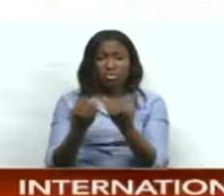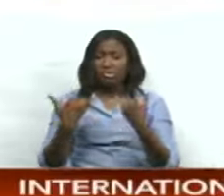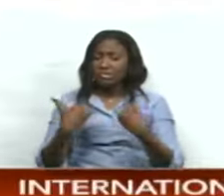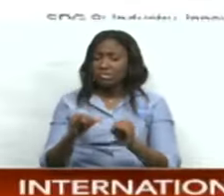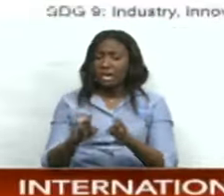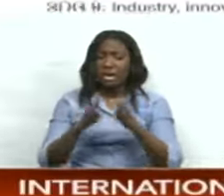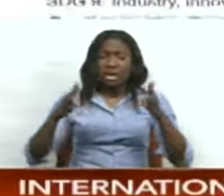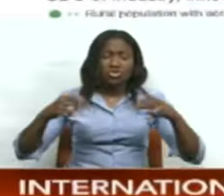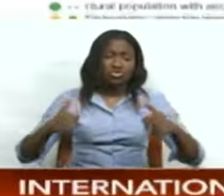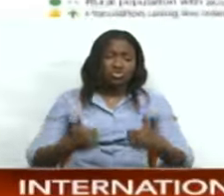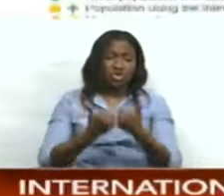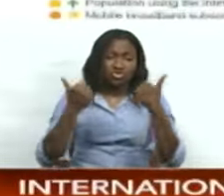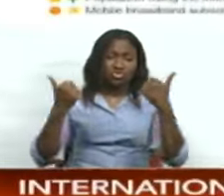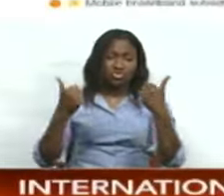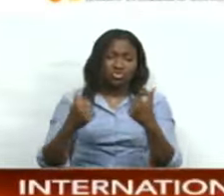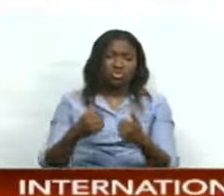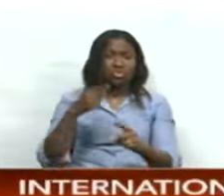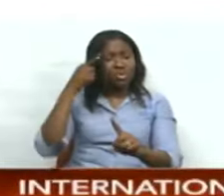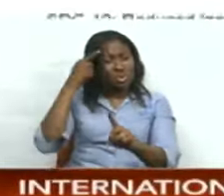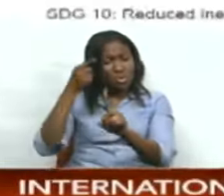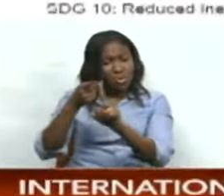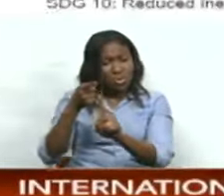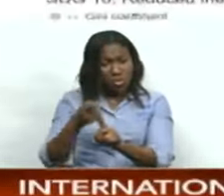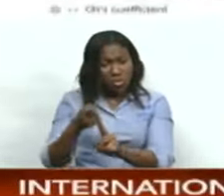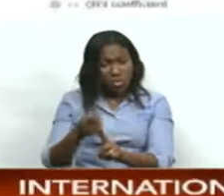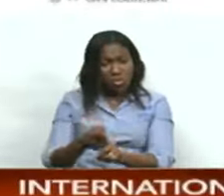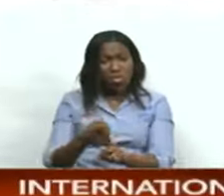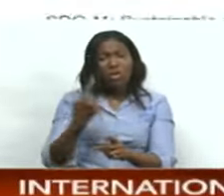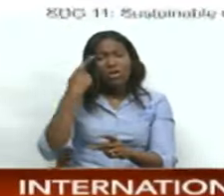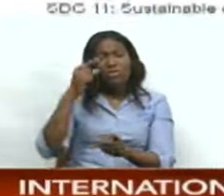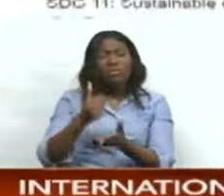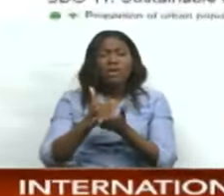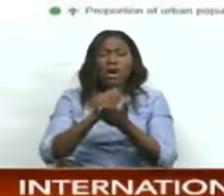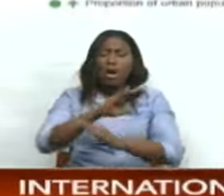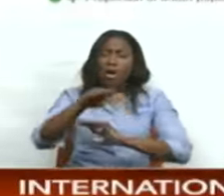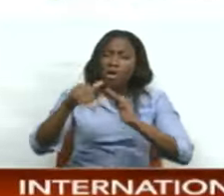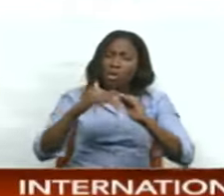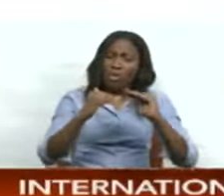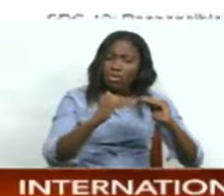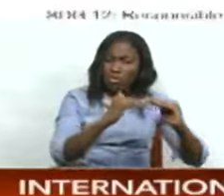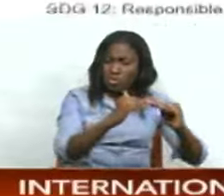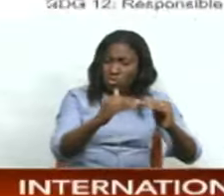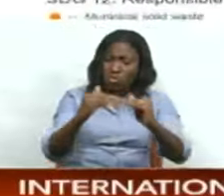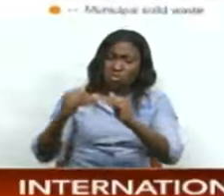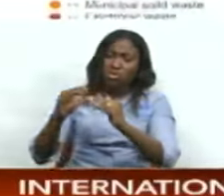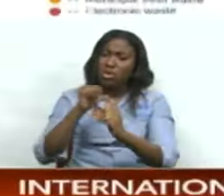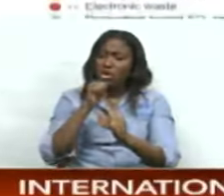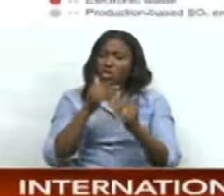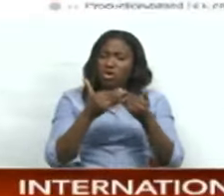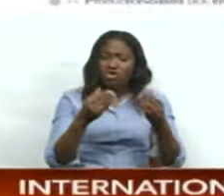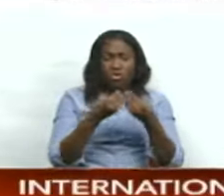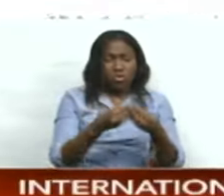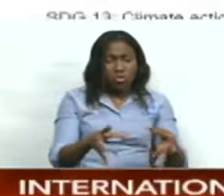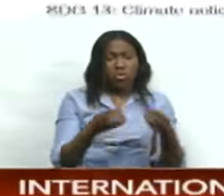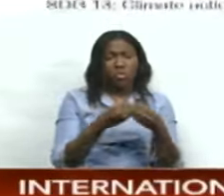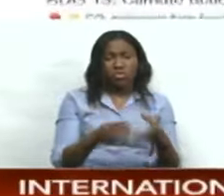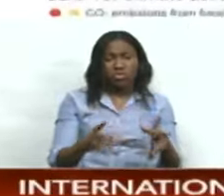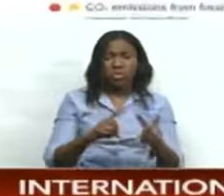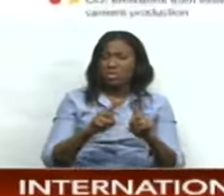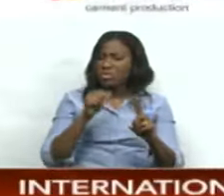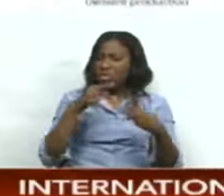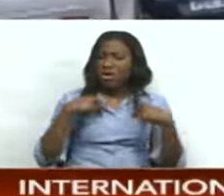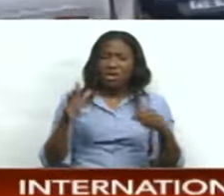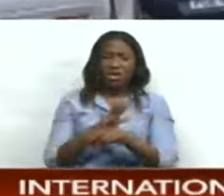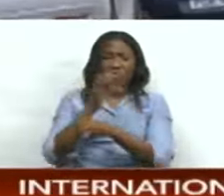These goals here, reduced inequalities and irresponsible consumption and production in grey, there's no information available,